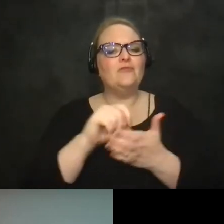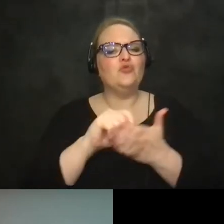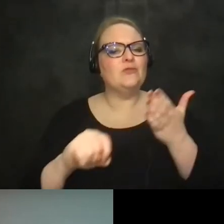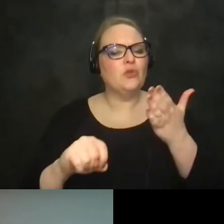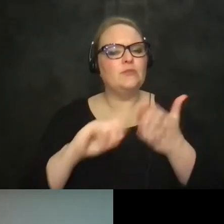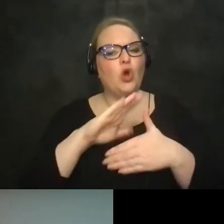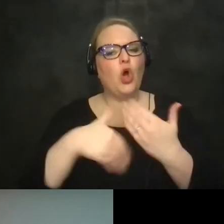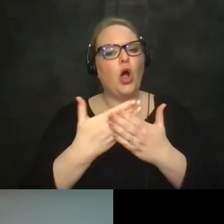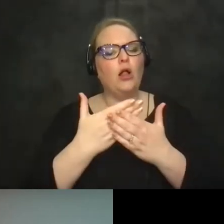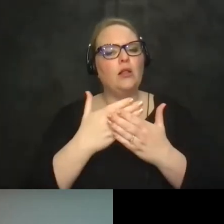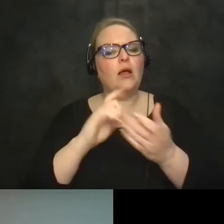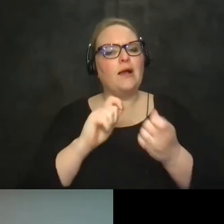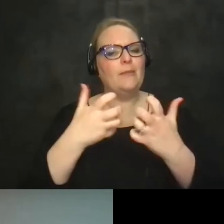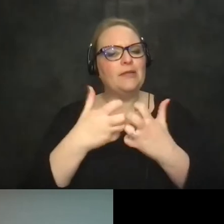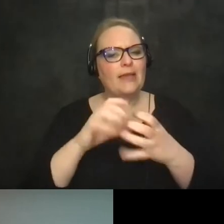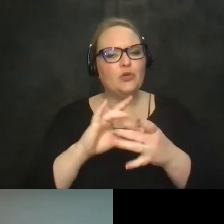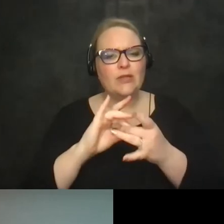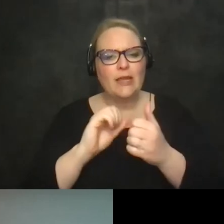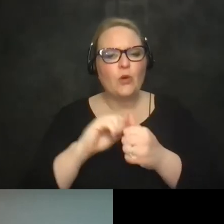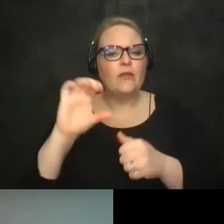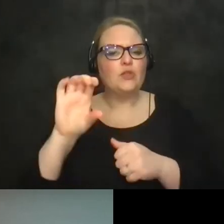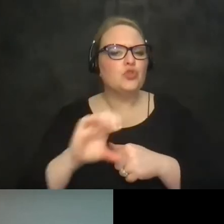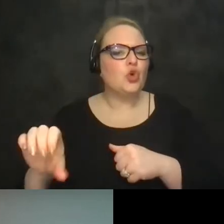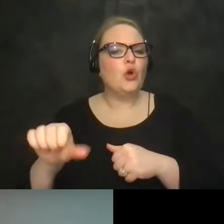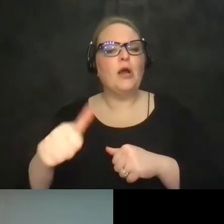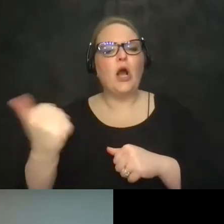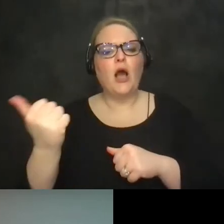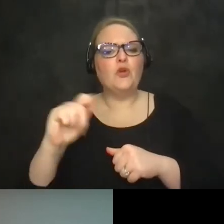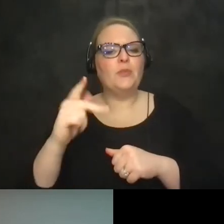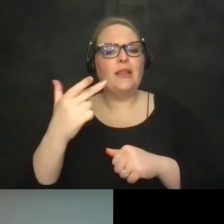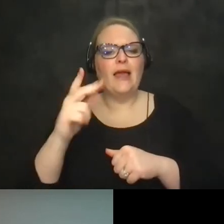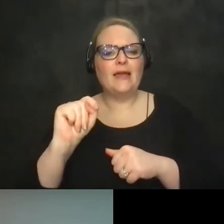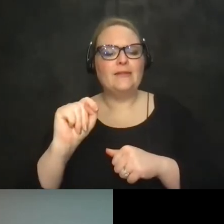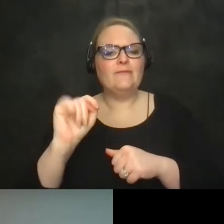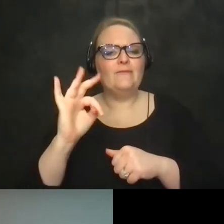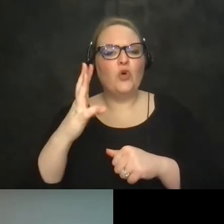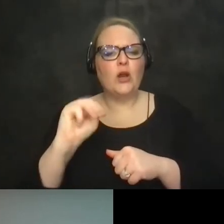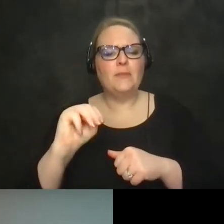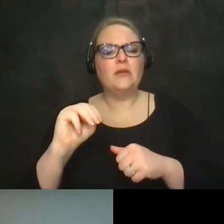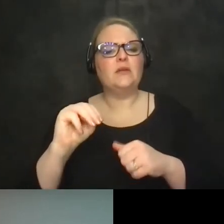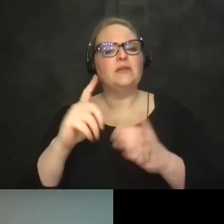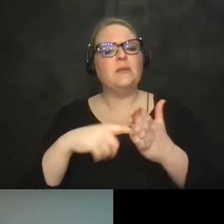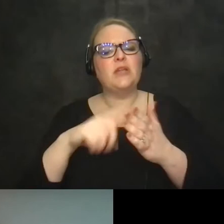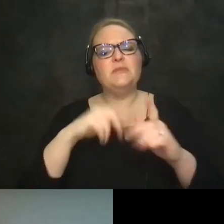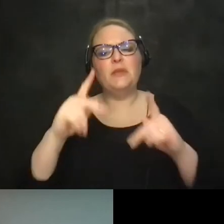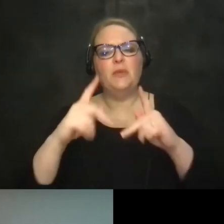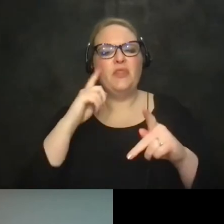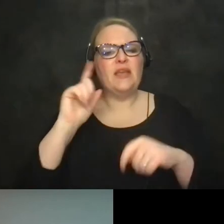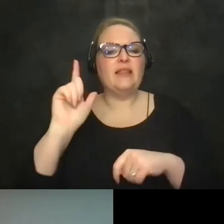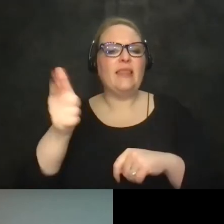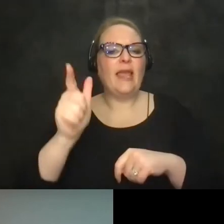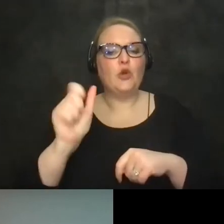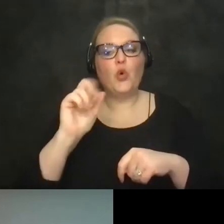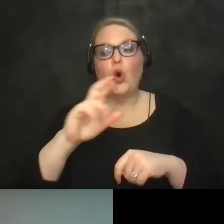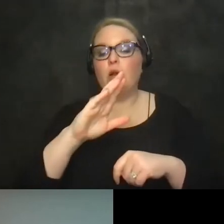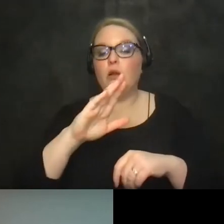accommodations when it comes to zoom and any other platform it's often an afterthought or not even at all and i've